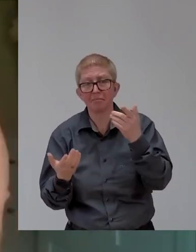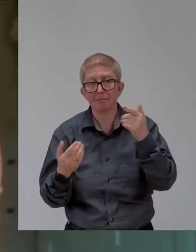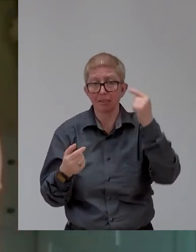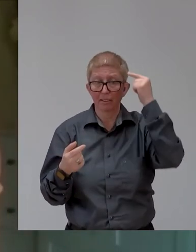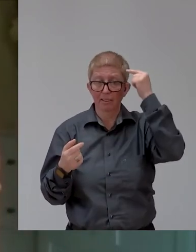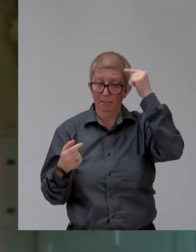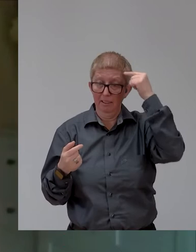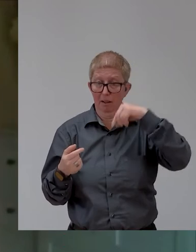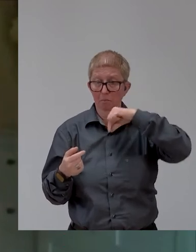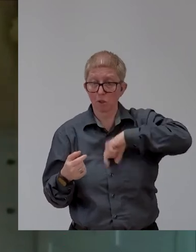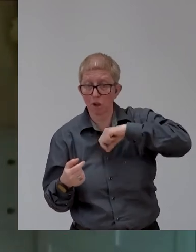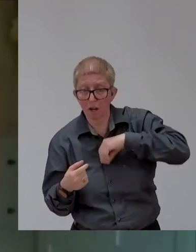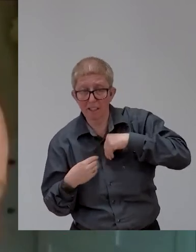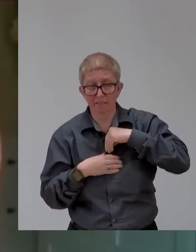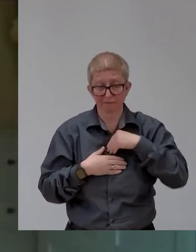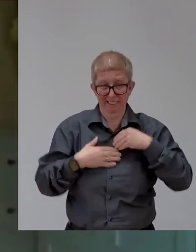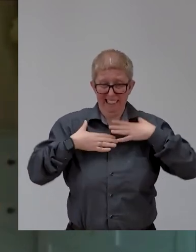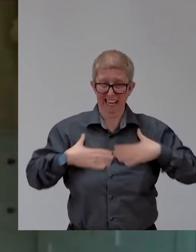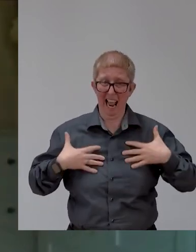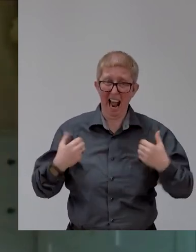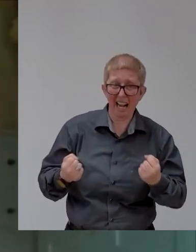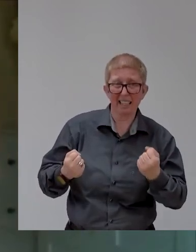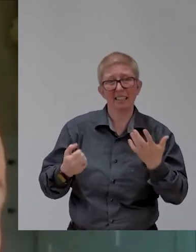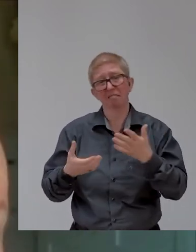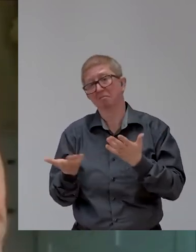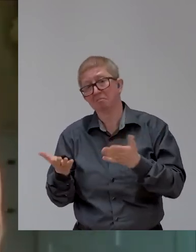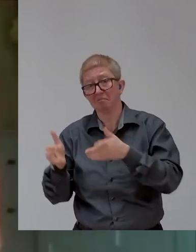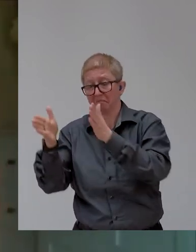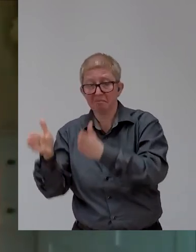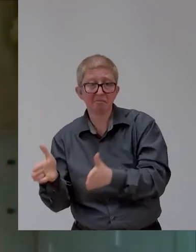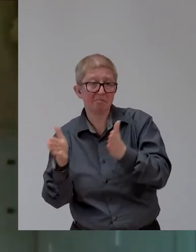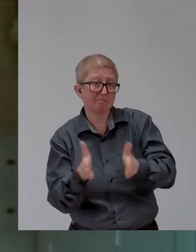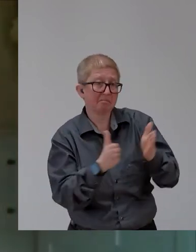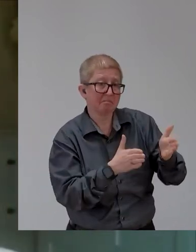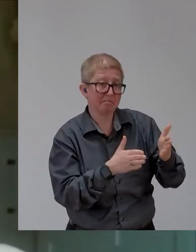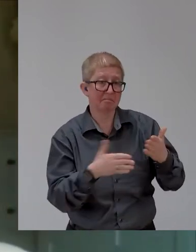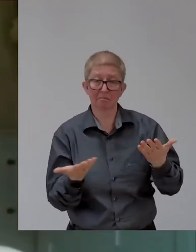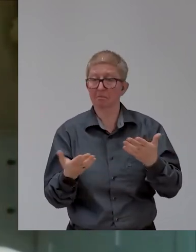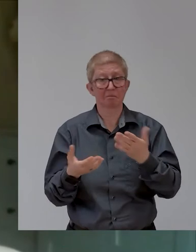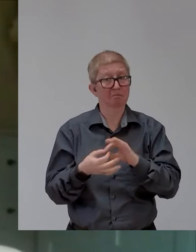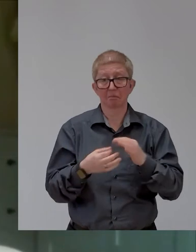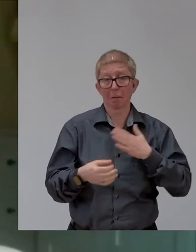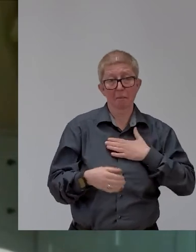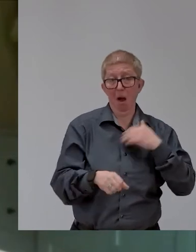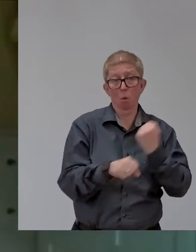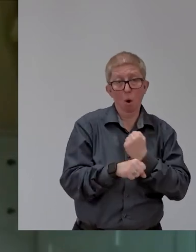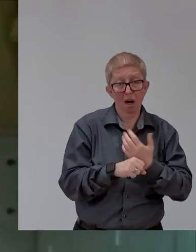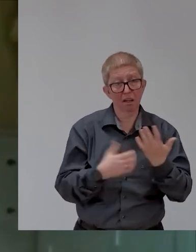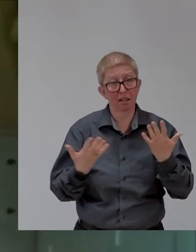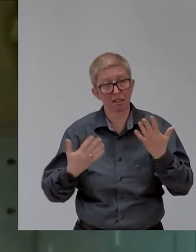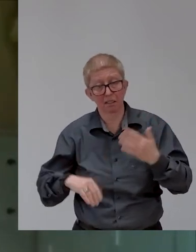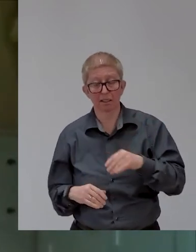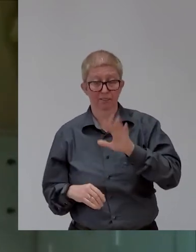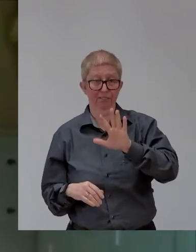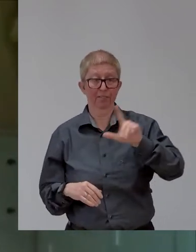of them, 52% of them are women. You know, the rest are men, very often. Most of them are very young. Uh, well, young to me anyway.